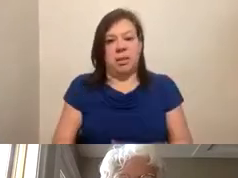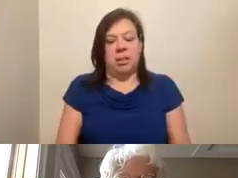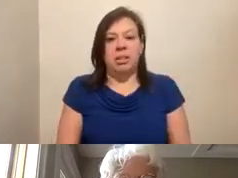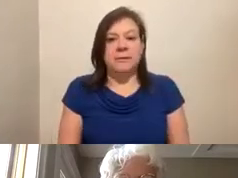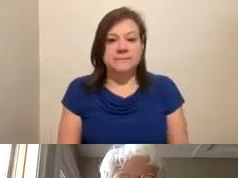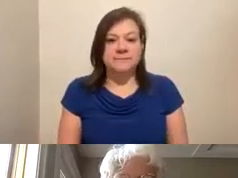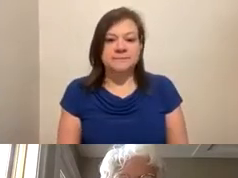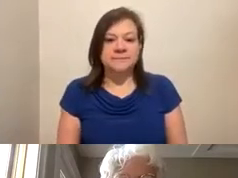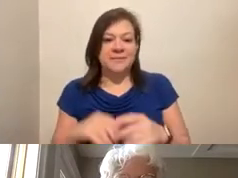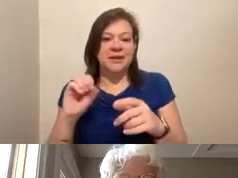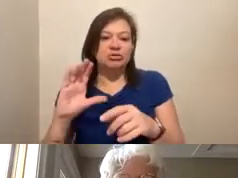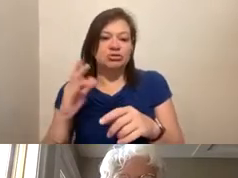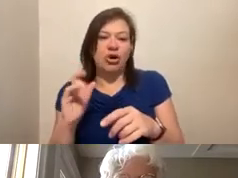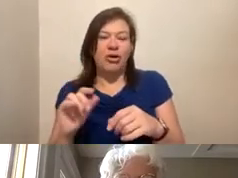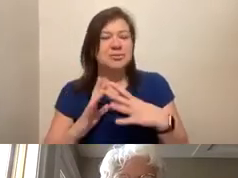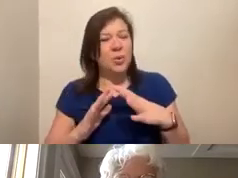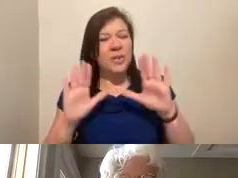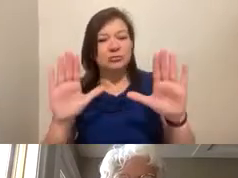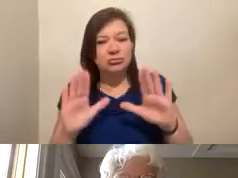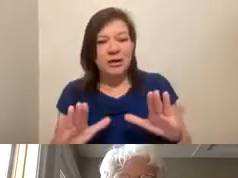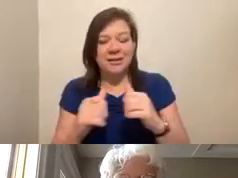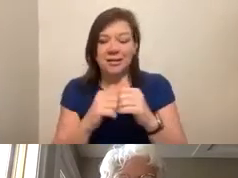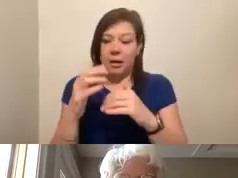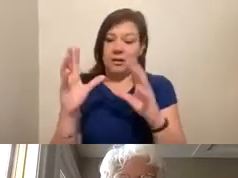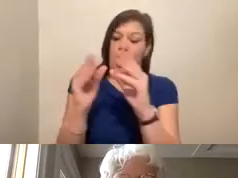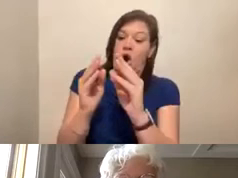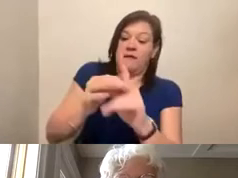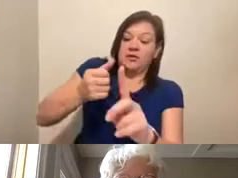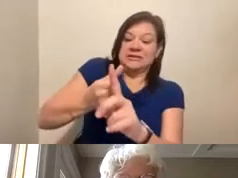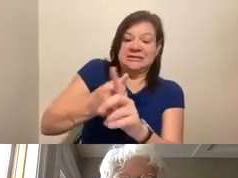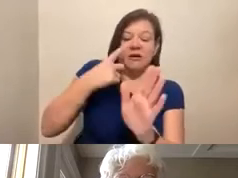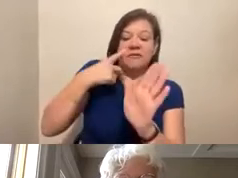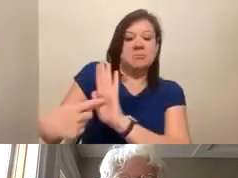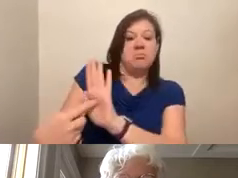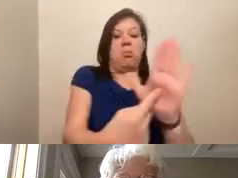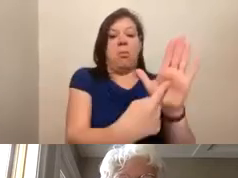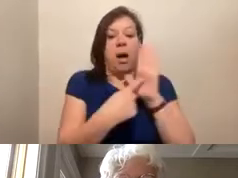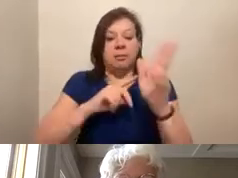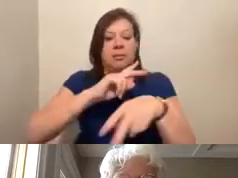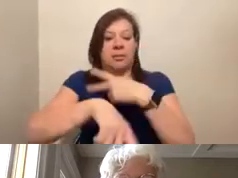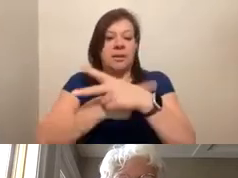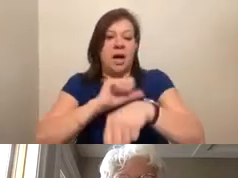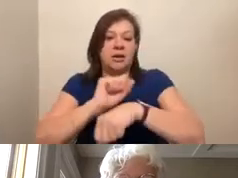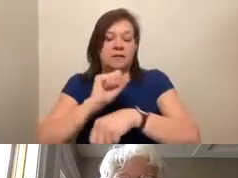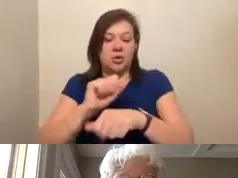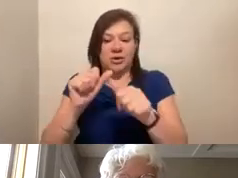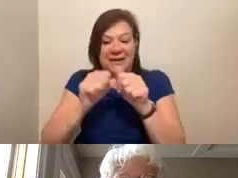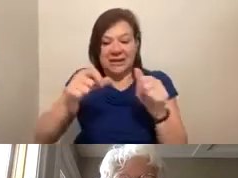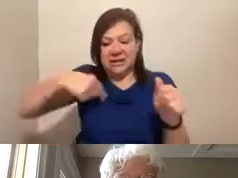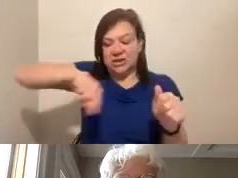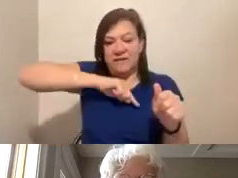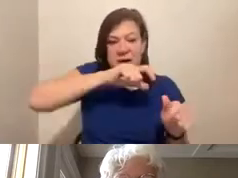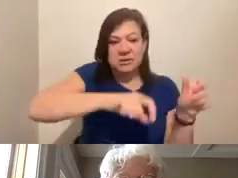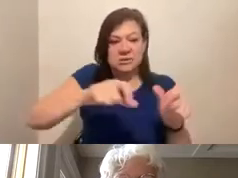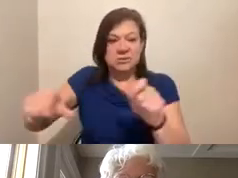That's so great that the conference itself is modeling the kind of work that each of us do are in our own